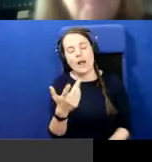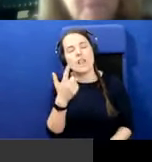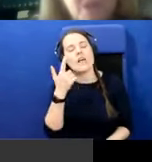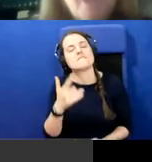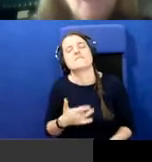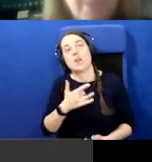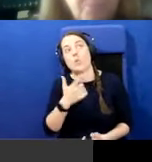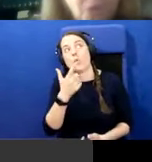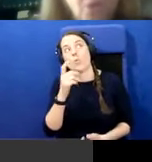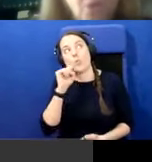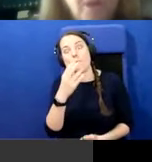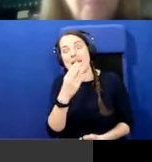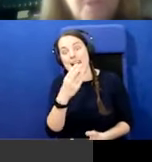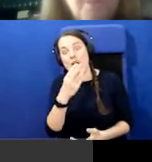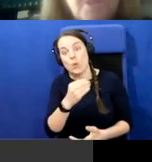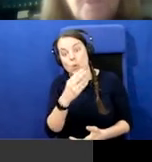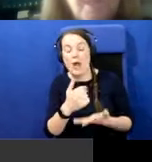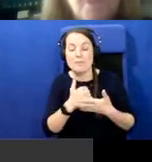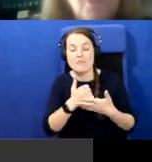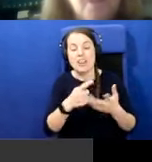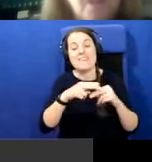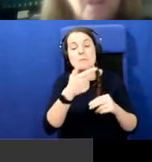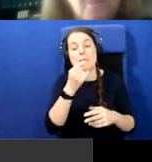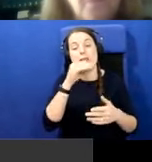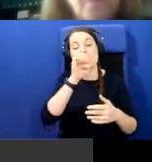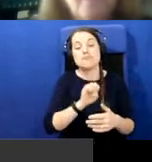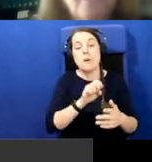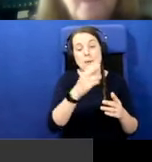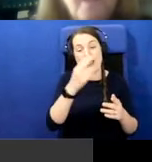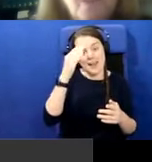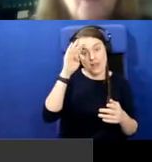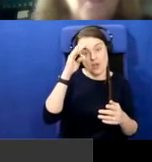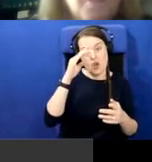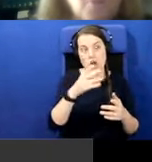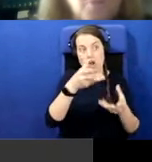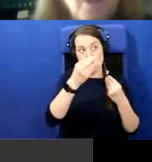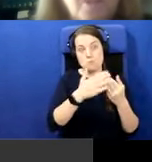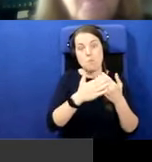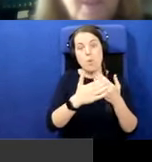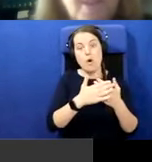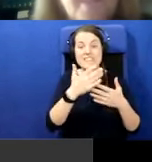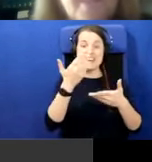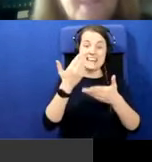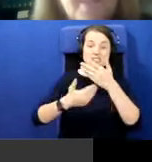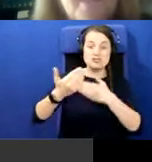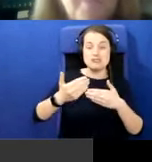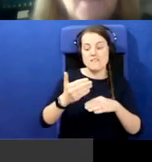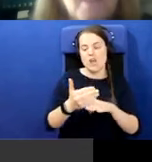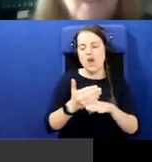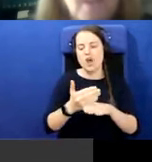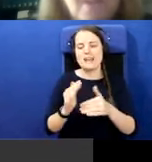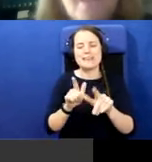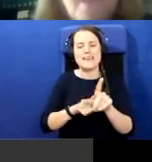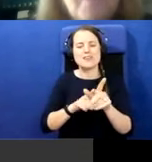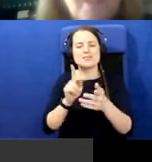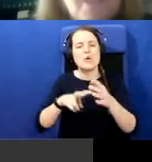Republic maybe learned a little bit more about the history of, uh, the early years of Northern Ireland, because it's, I mean,